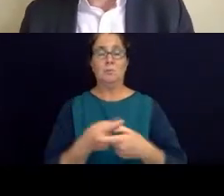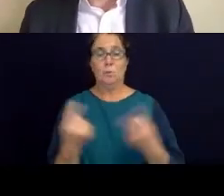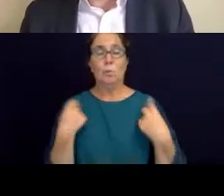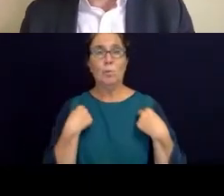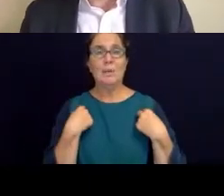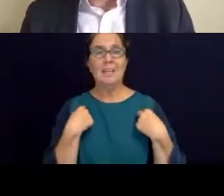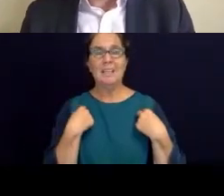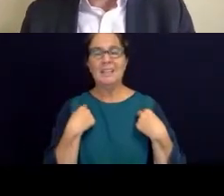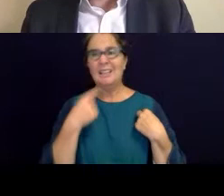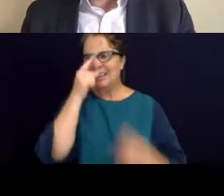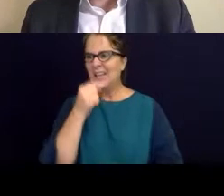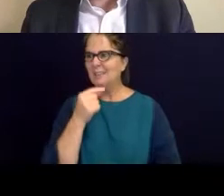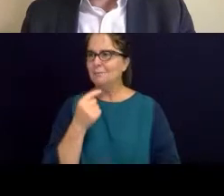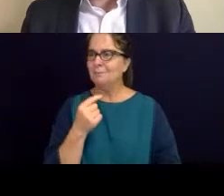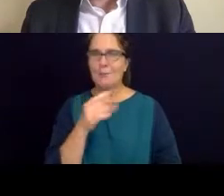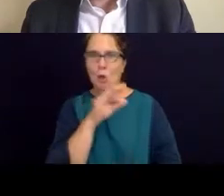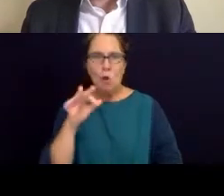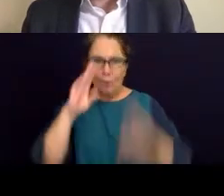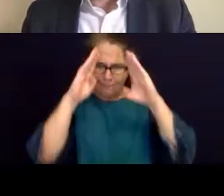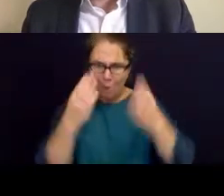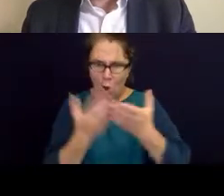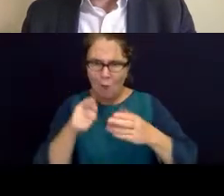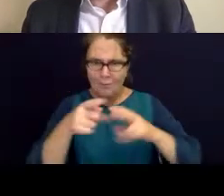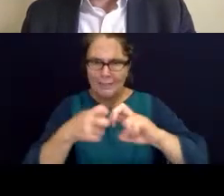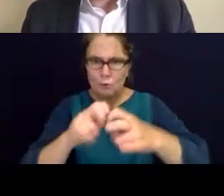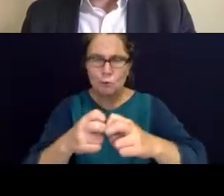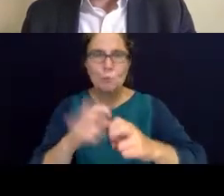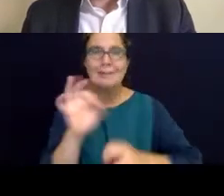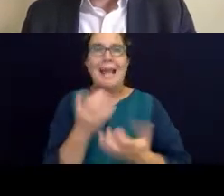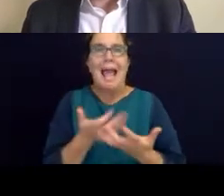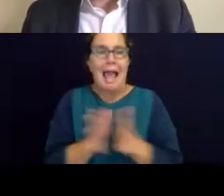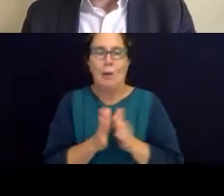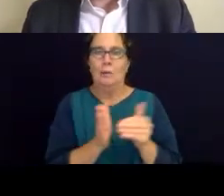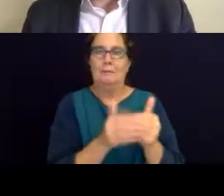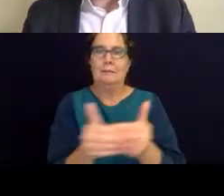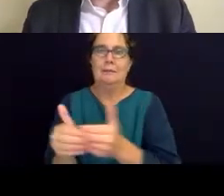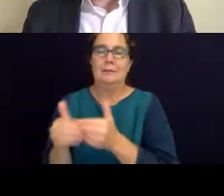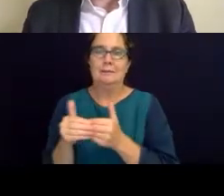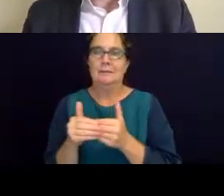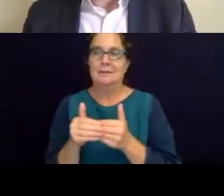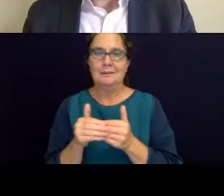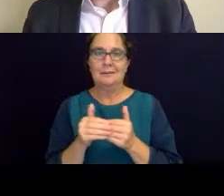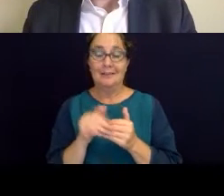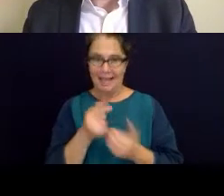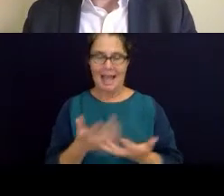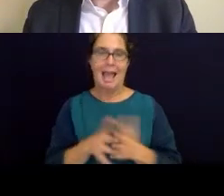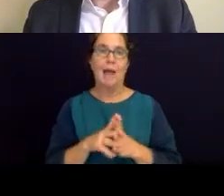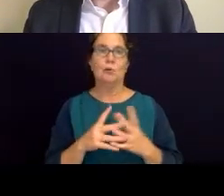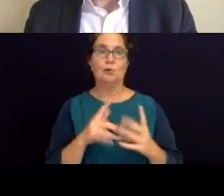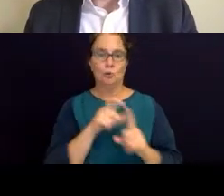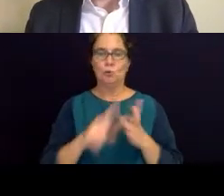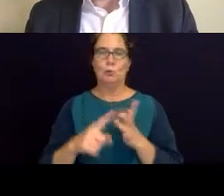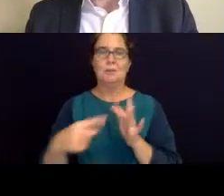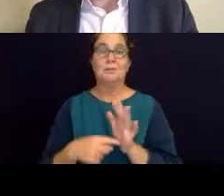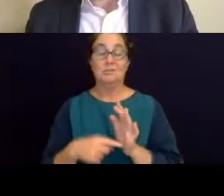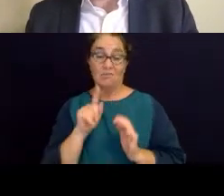Let's not look at the issue itself, but what are the solutions? How can we do this? And I think that's where we're at in terms of Aotearoa at the moment.